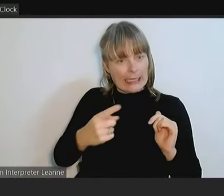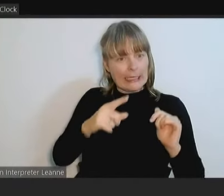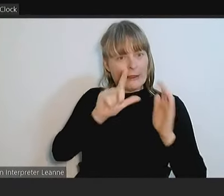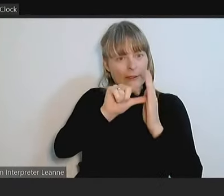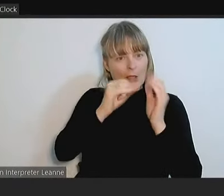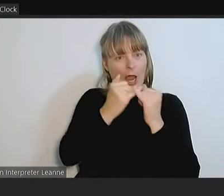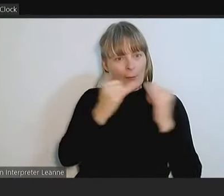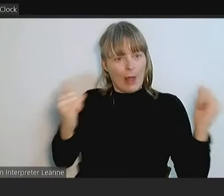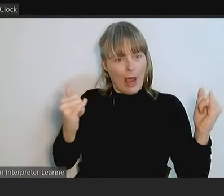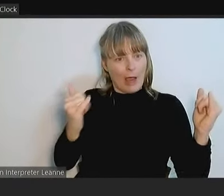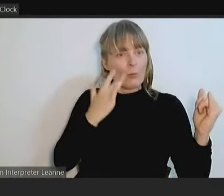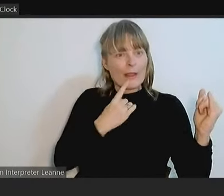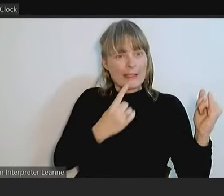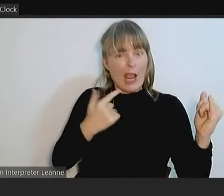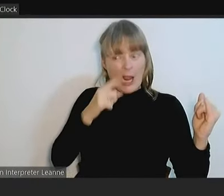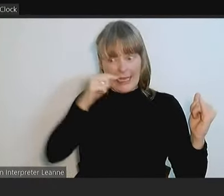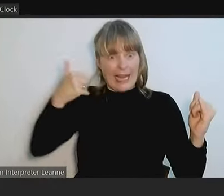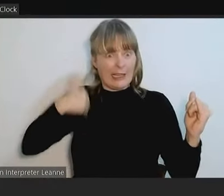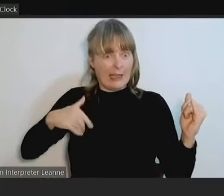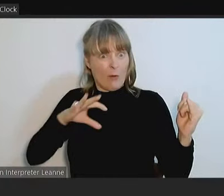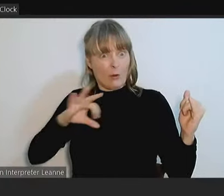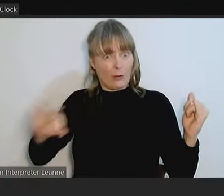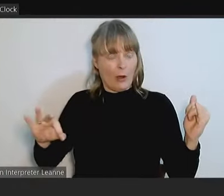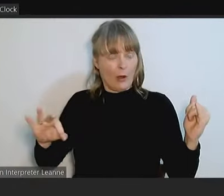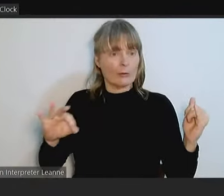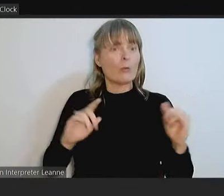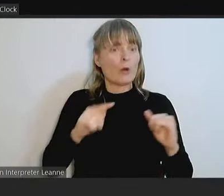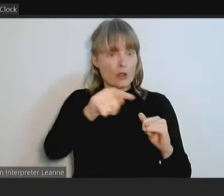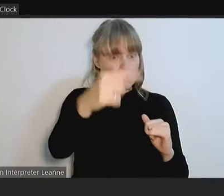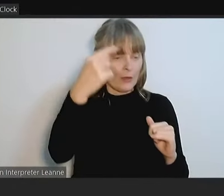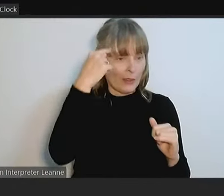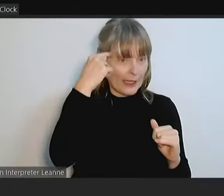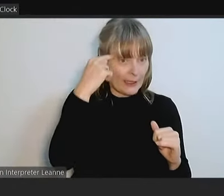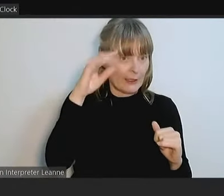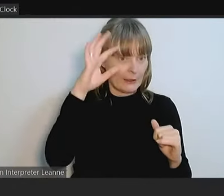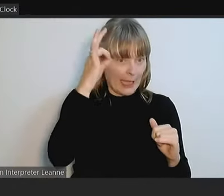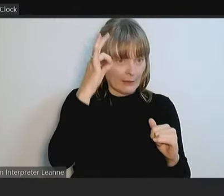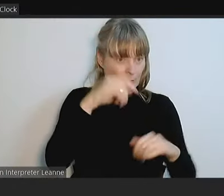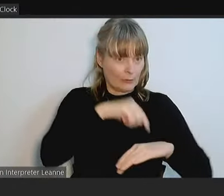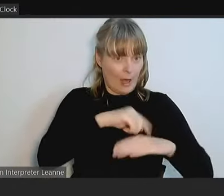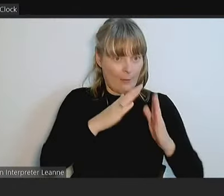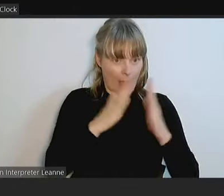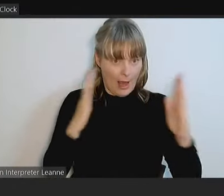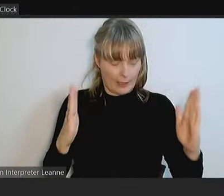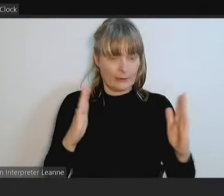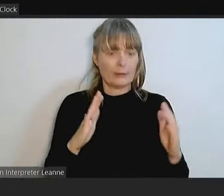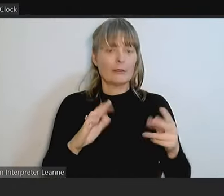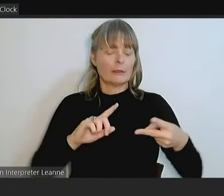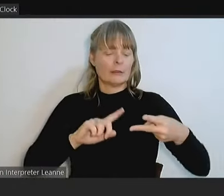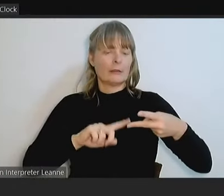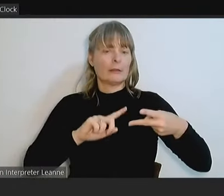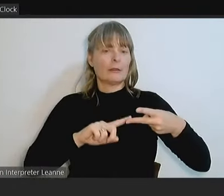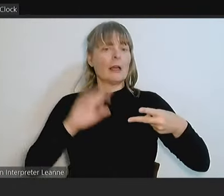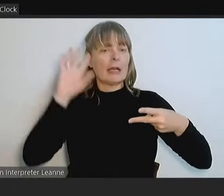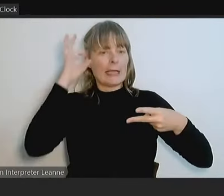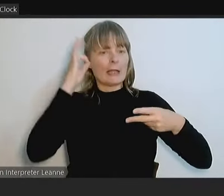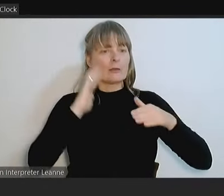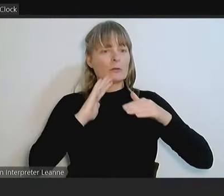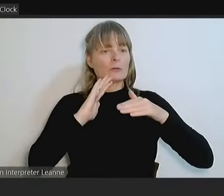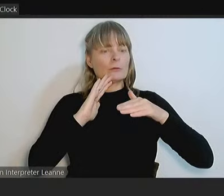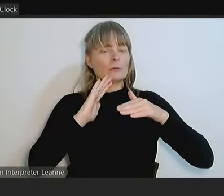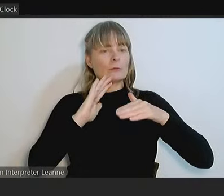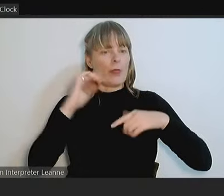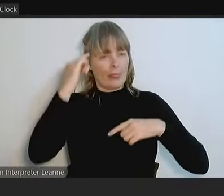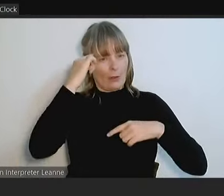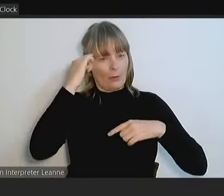The second question. Can the Council foresee an outcome on the timelines around apartments in Striddle